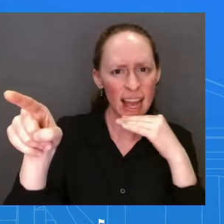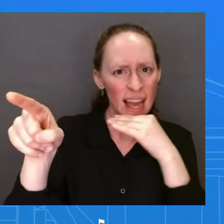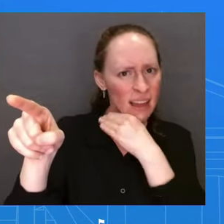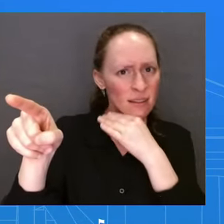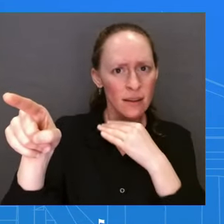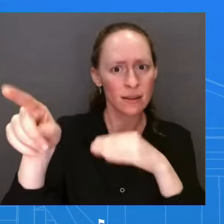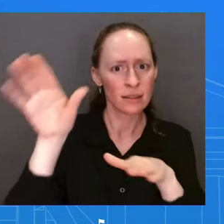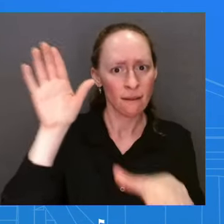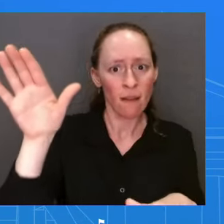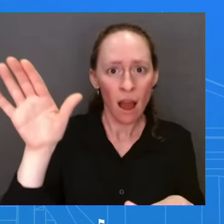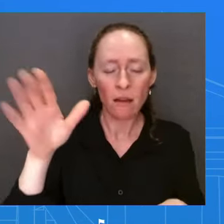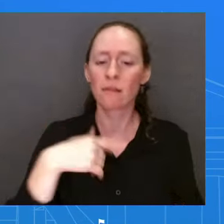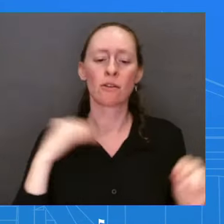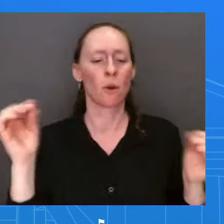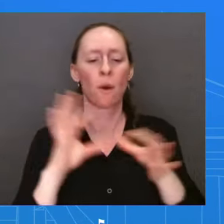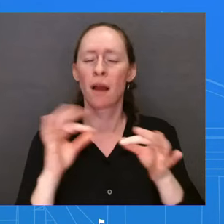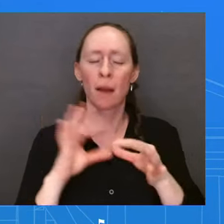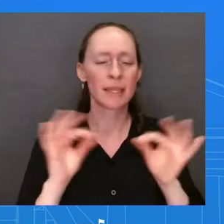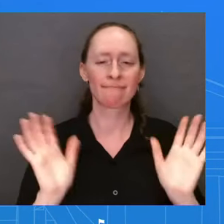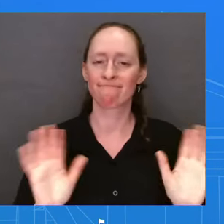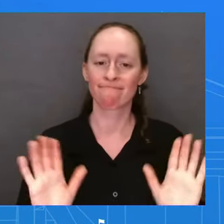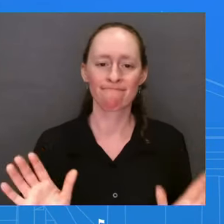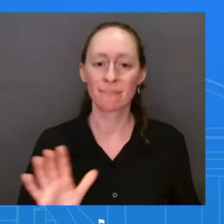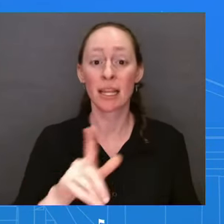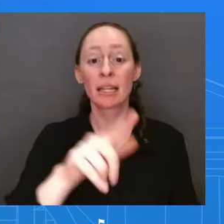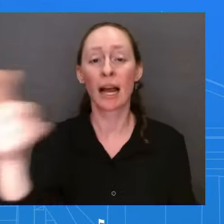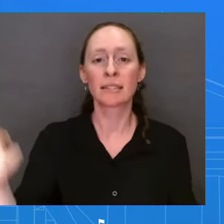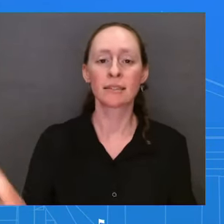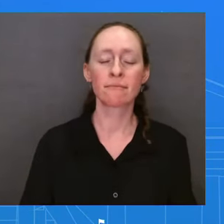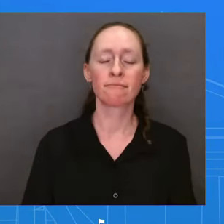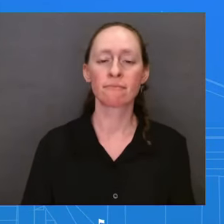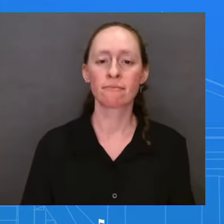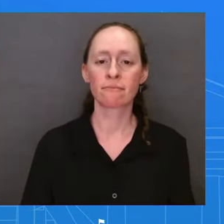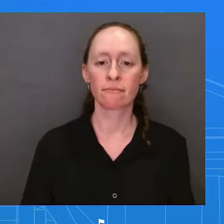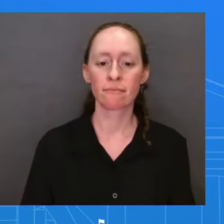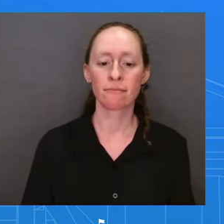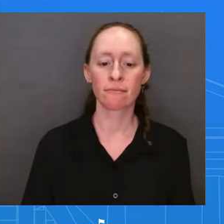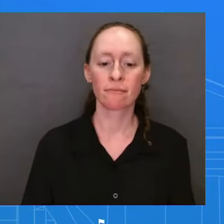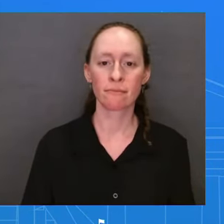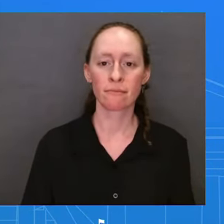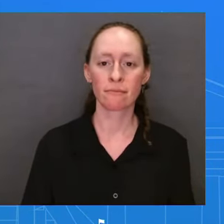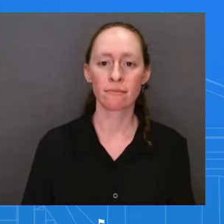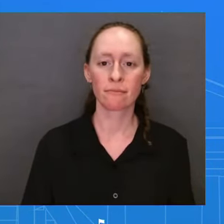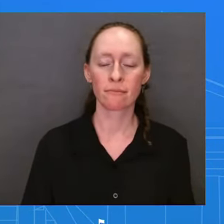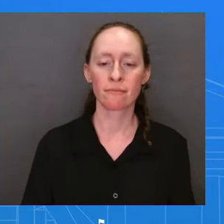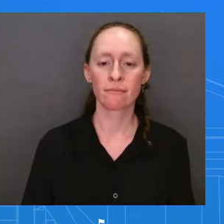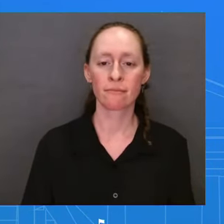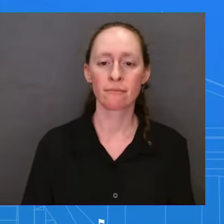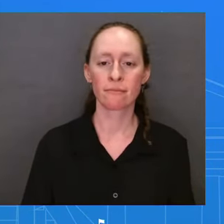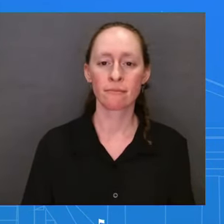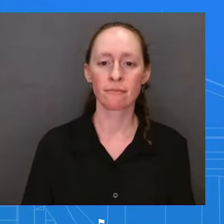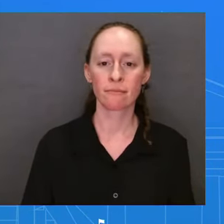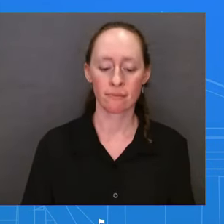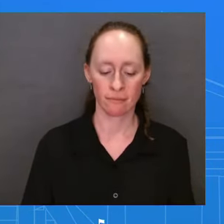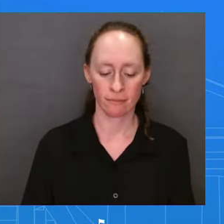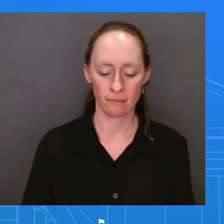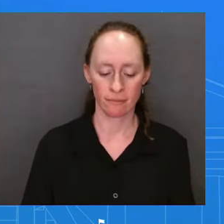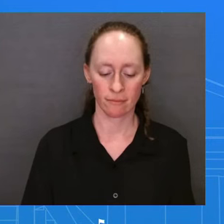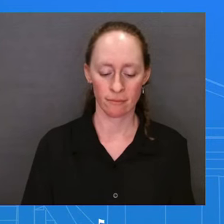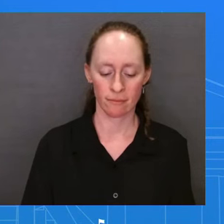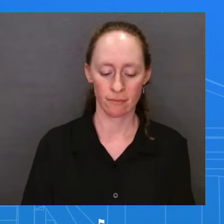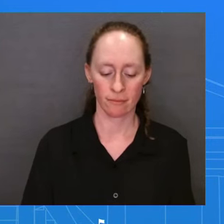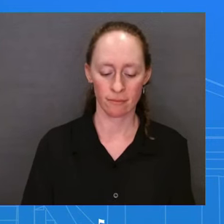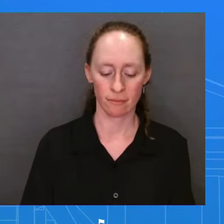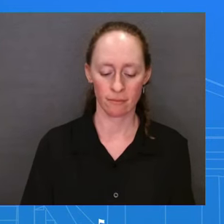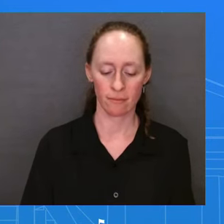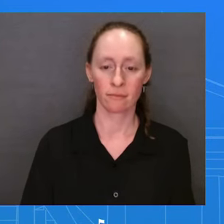go ahead. Steven, I'm moving on. Anita. I have a China question and also a Ukraine question. First of all, on China, can you